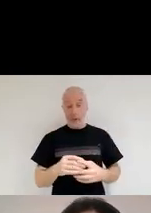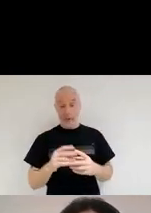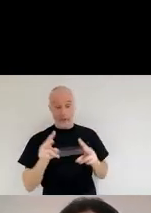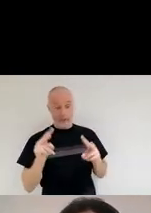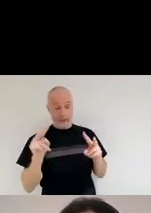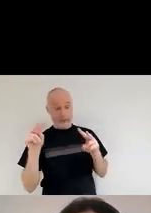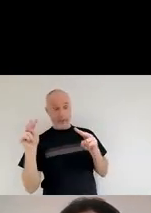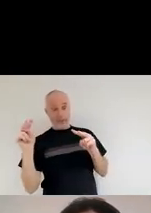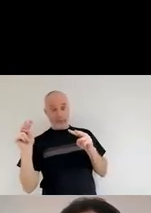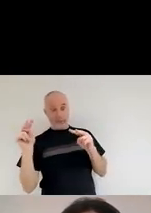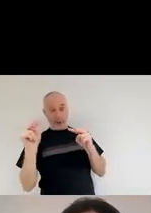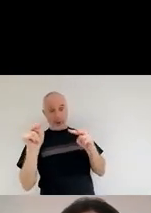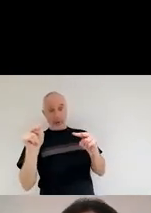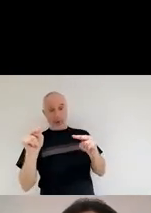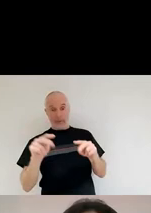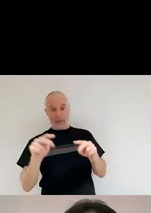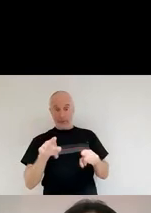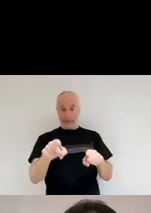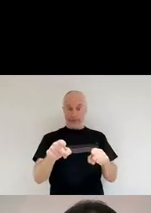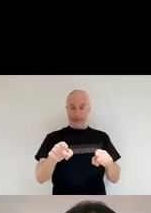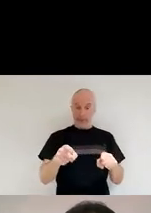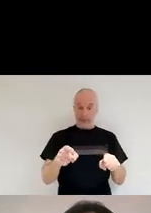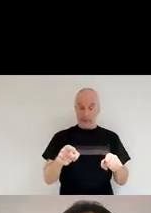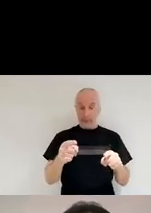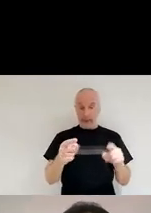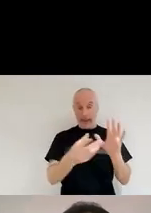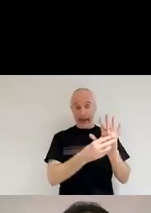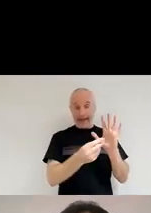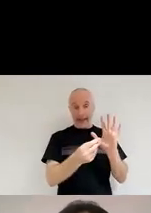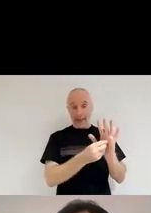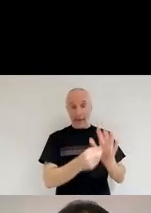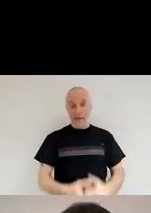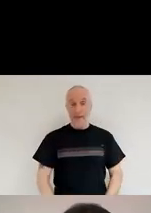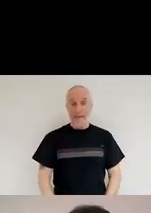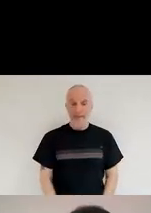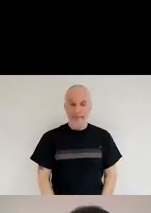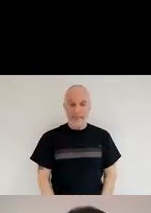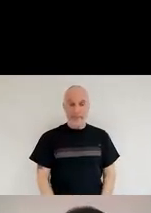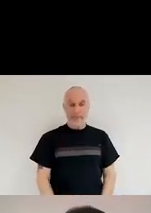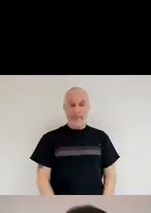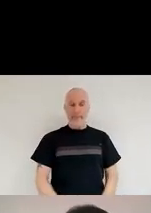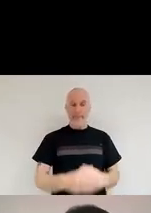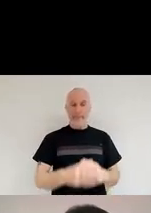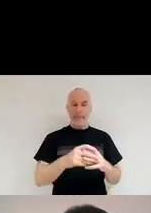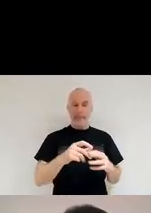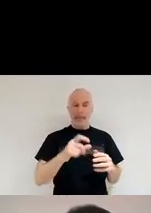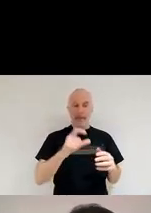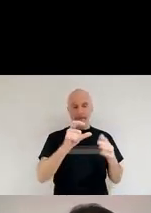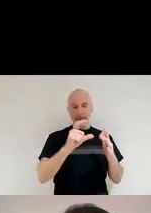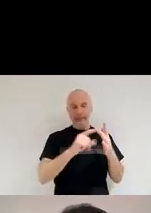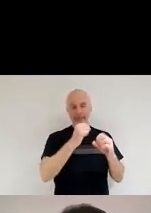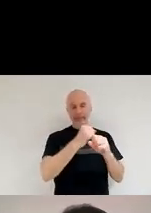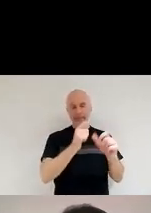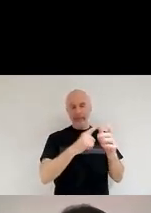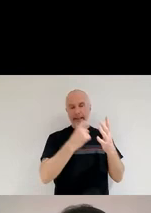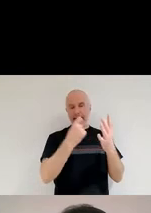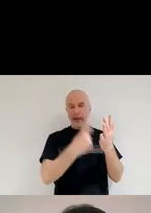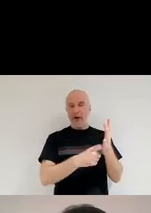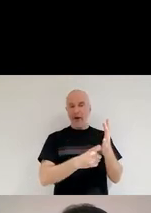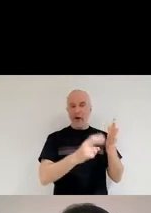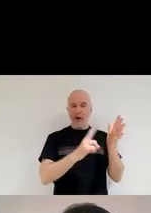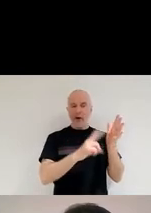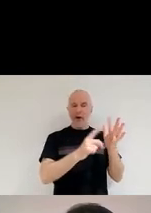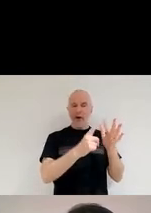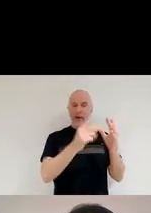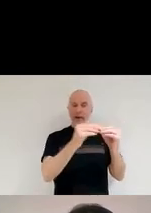let's see some pictures. So for example, in this one, this is the Cigar Nebula. And if you look at the left hand